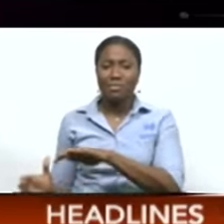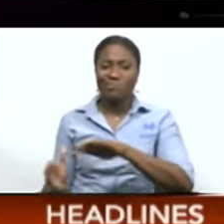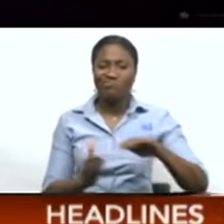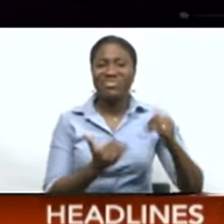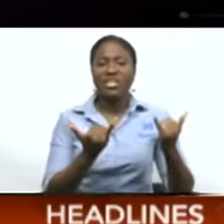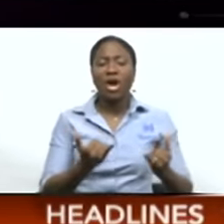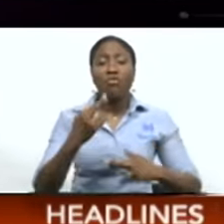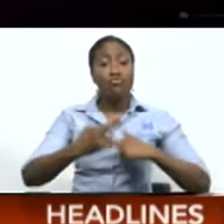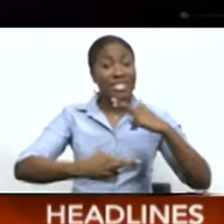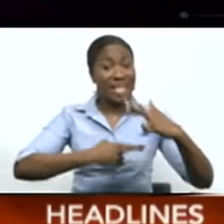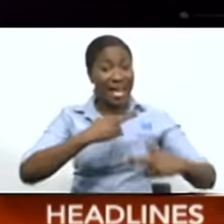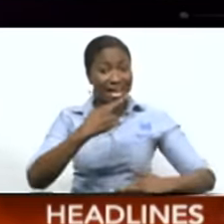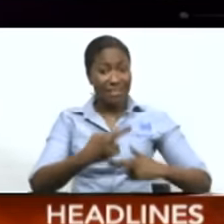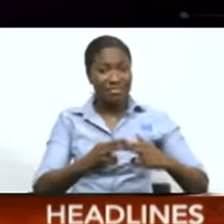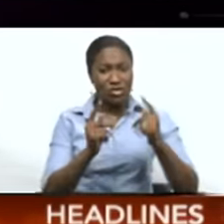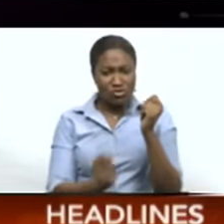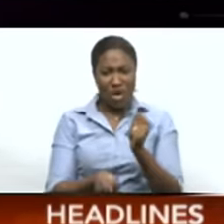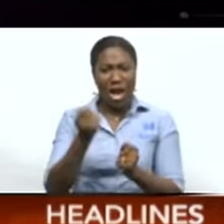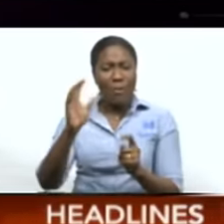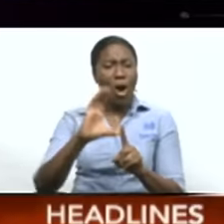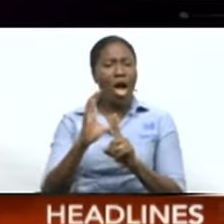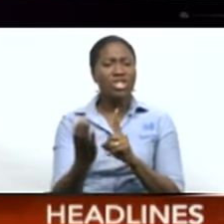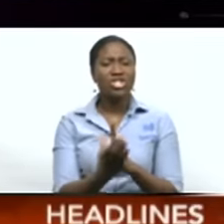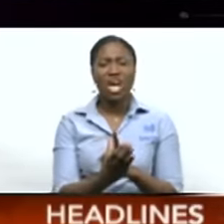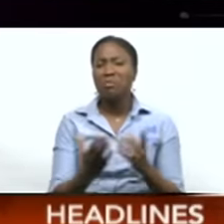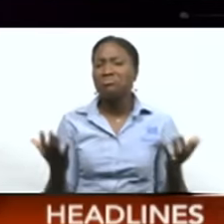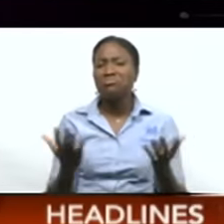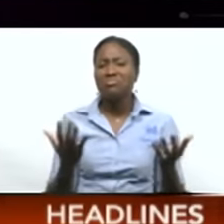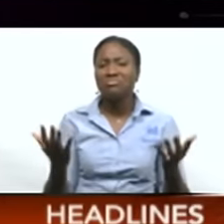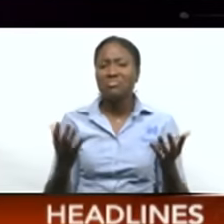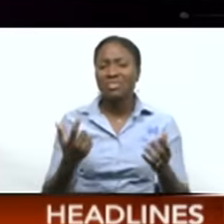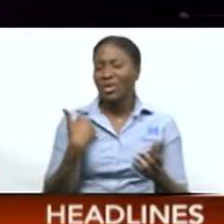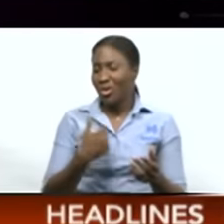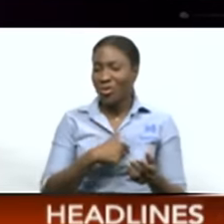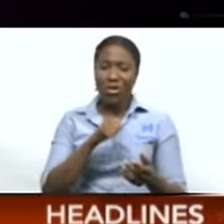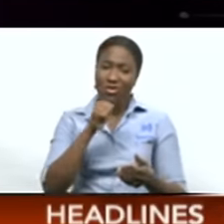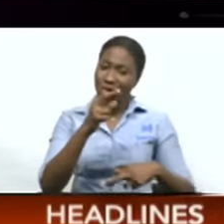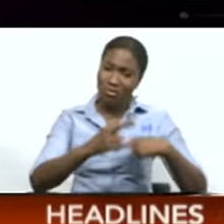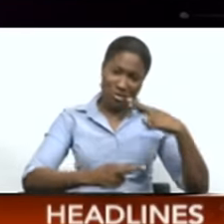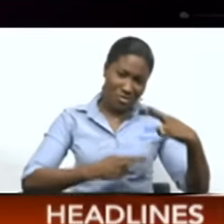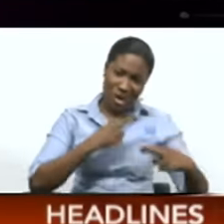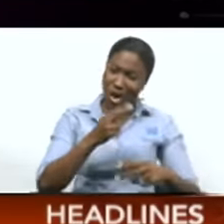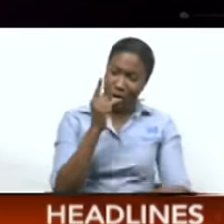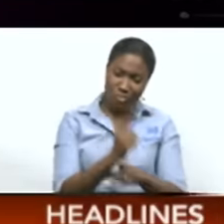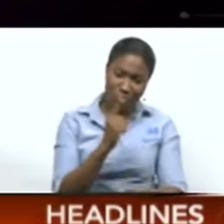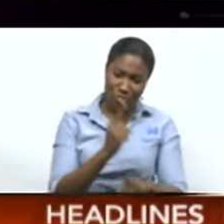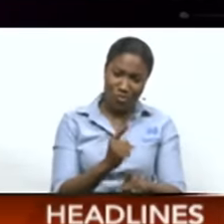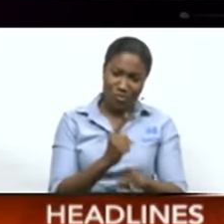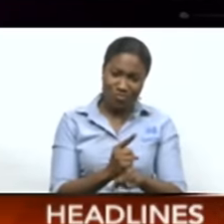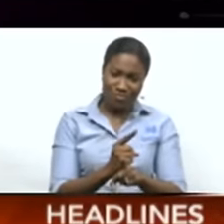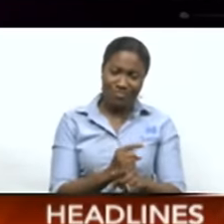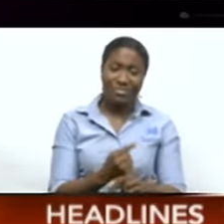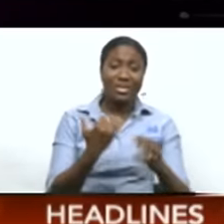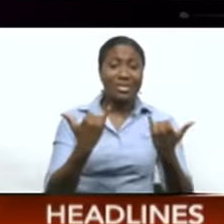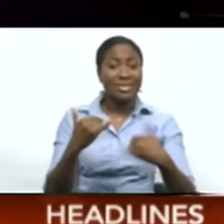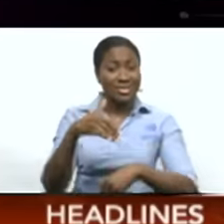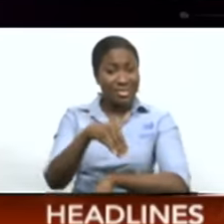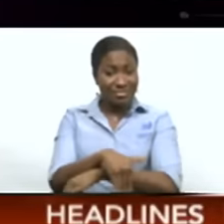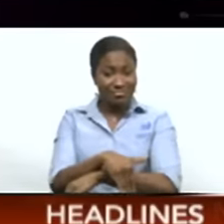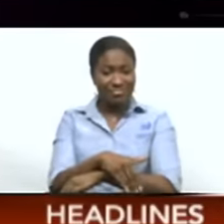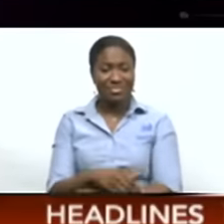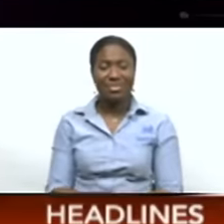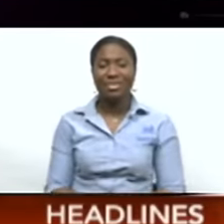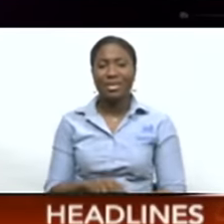to recycling, the culture of Trinbagonians has often been blamed for the country's lack of proper waste management. However, tonight, Ryan Baitu, who